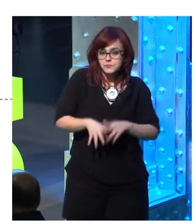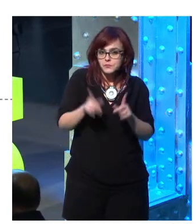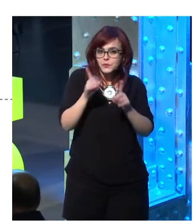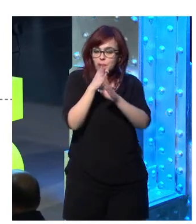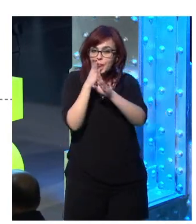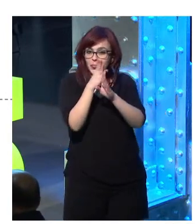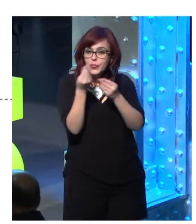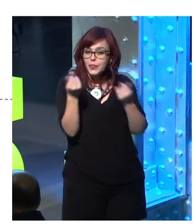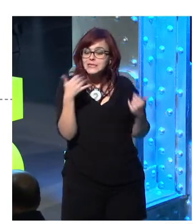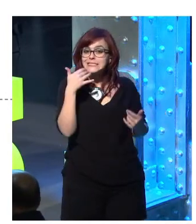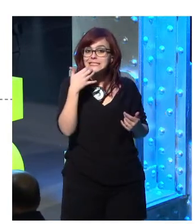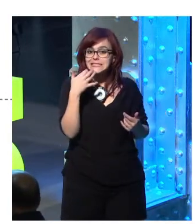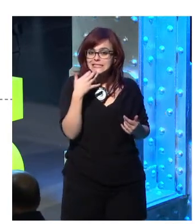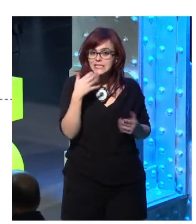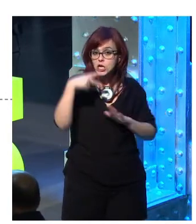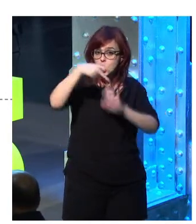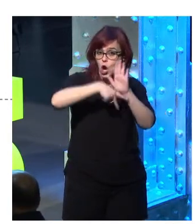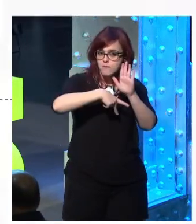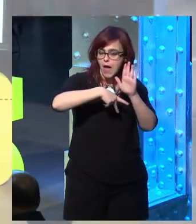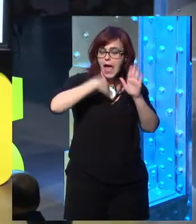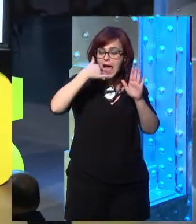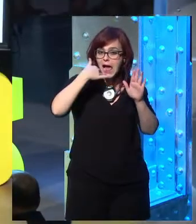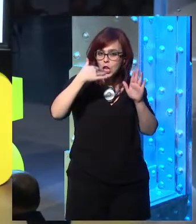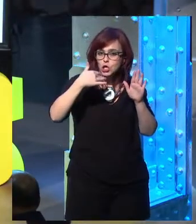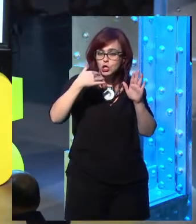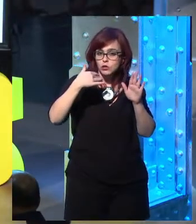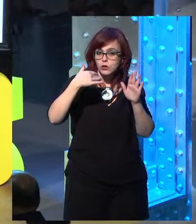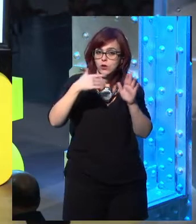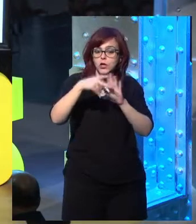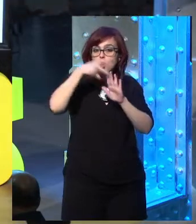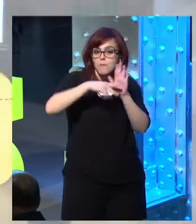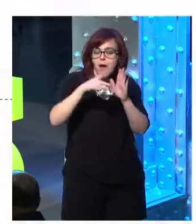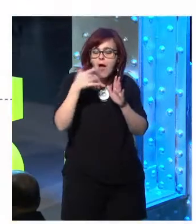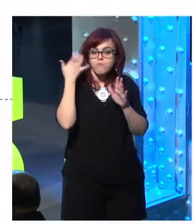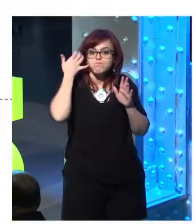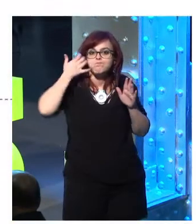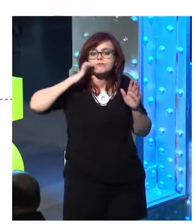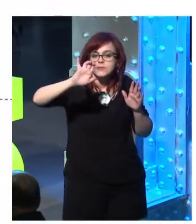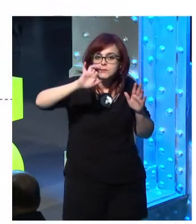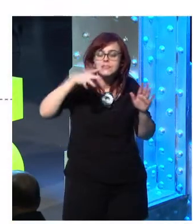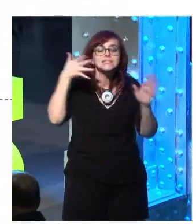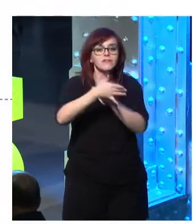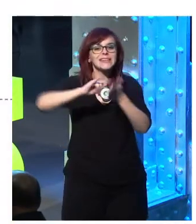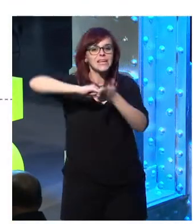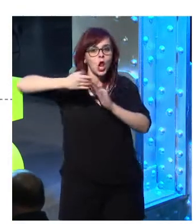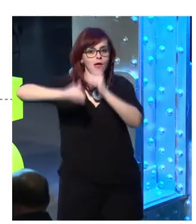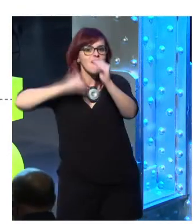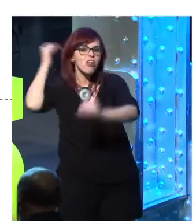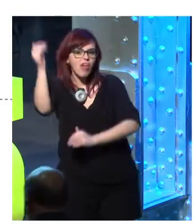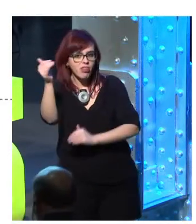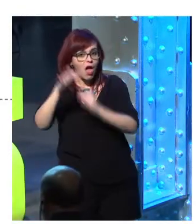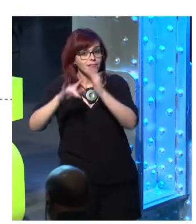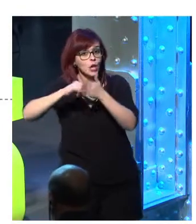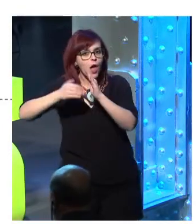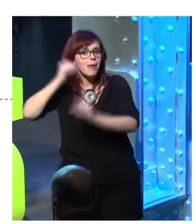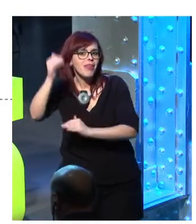enhanced, advanced technology. And that's what causes people fear. That's where RoboCop, Terminator, and Google Glass show up.